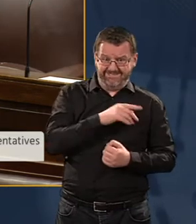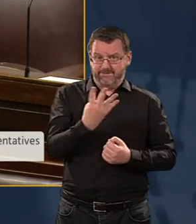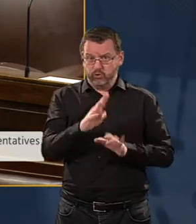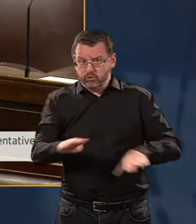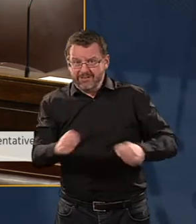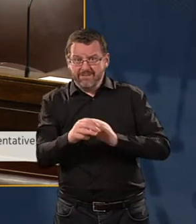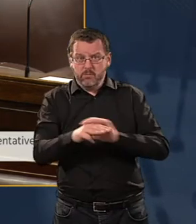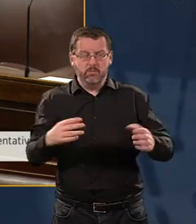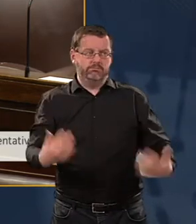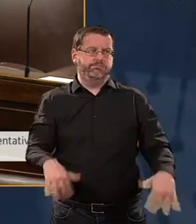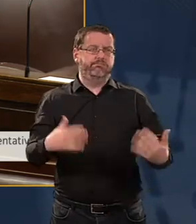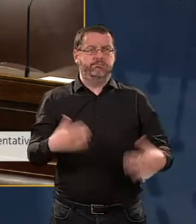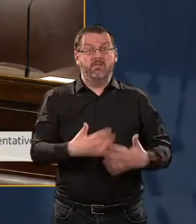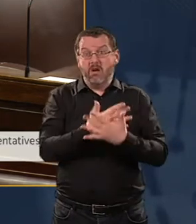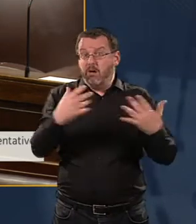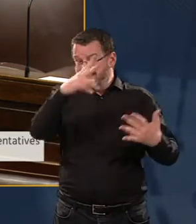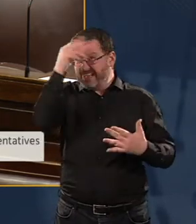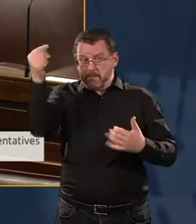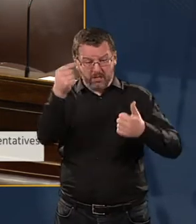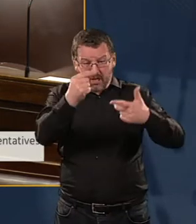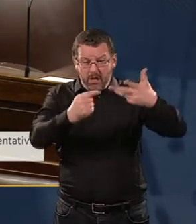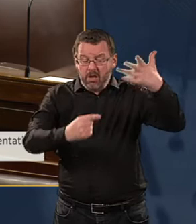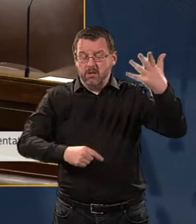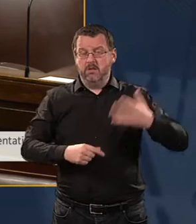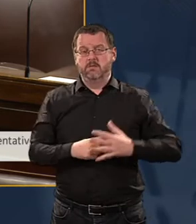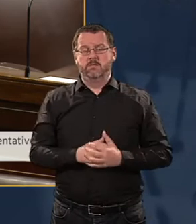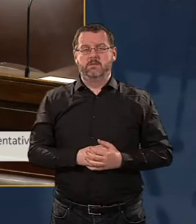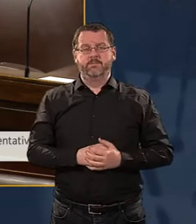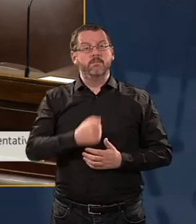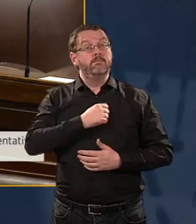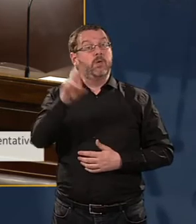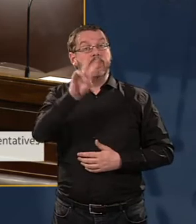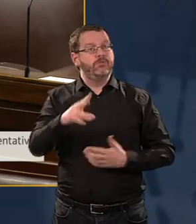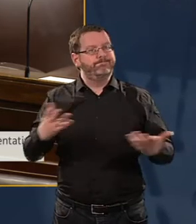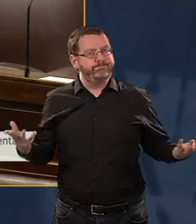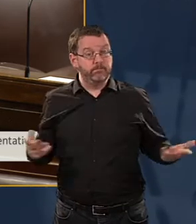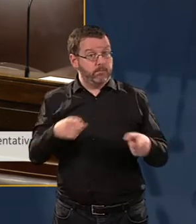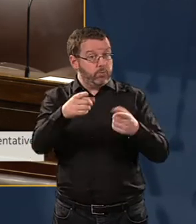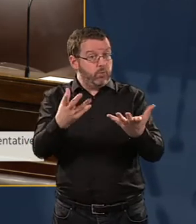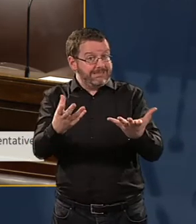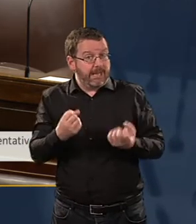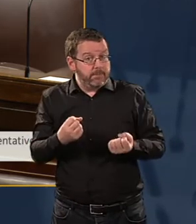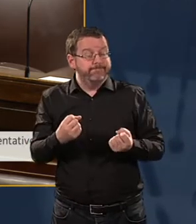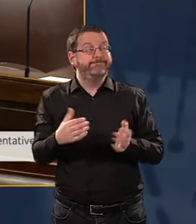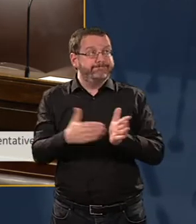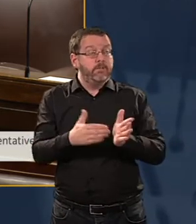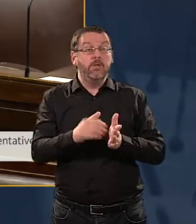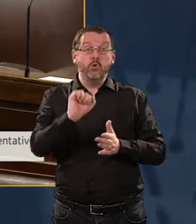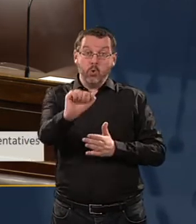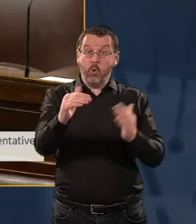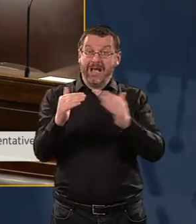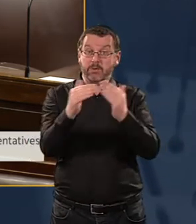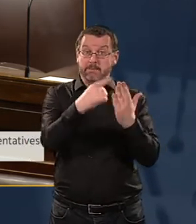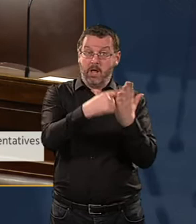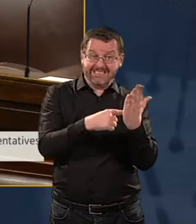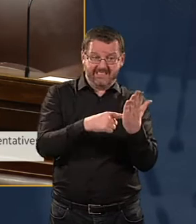And there are many more examples. So, my question to you is this, Tisha. Do you accept that your housing policies and their failure are